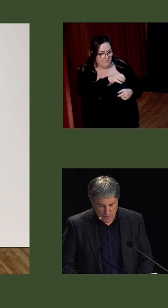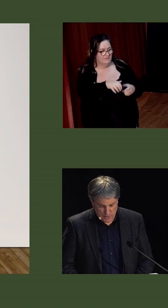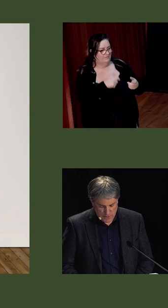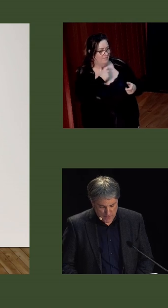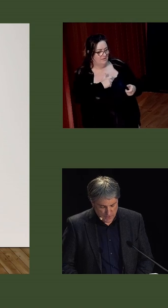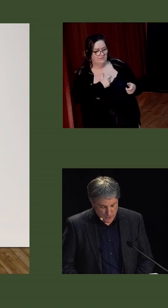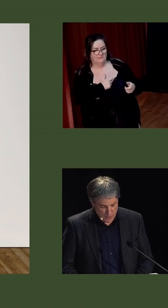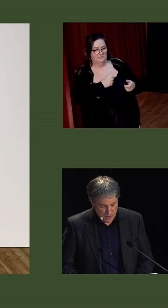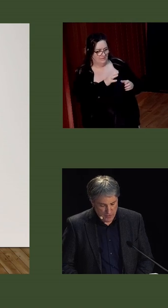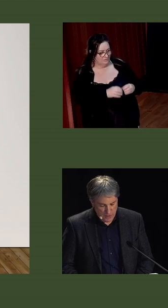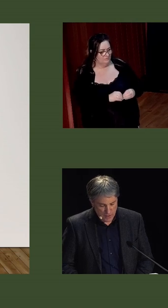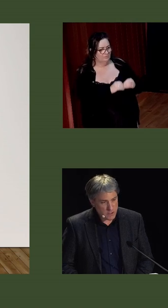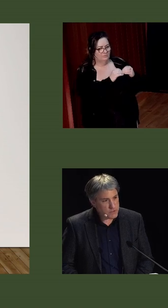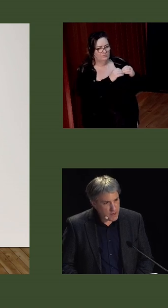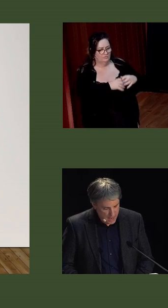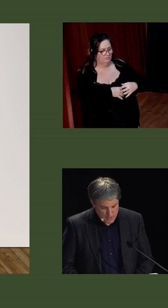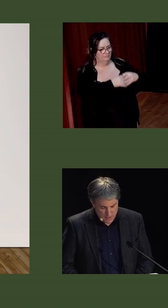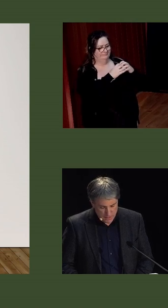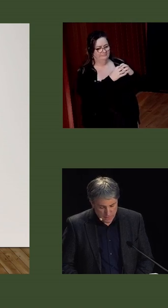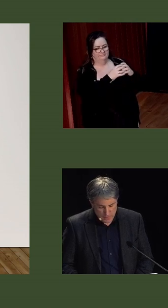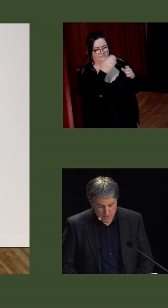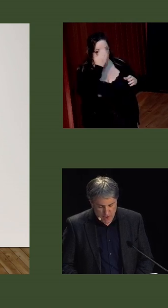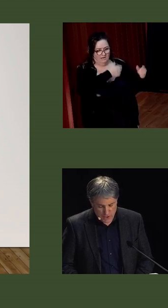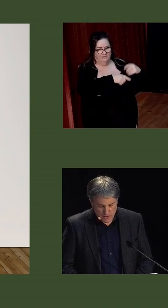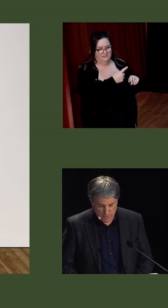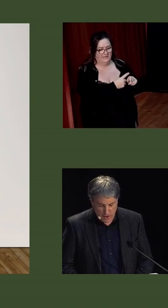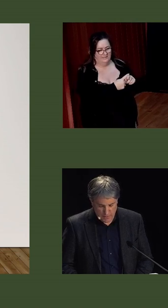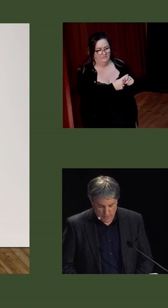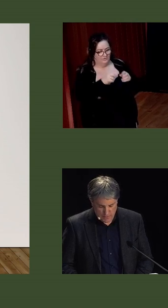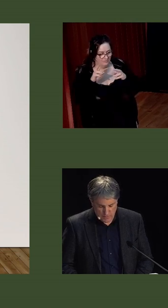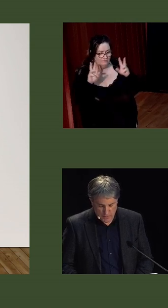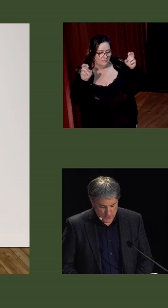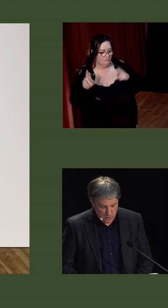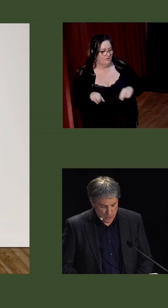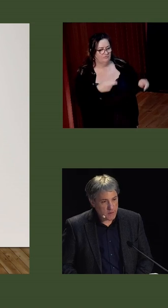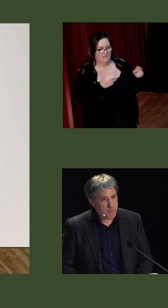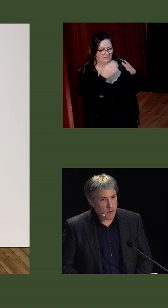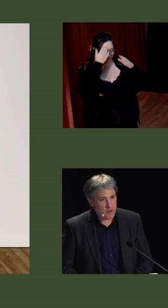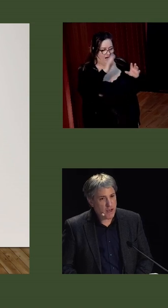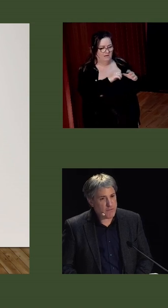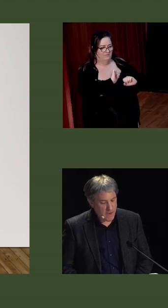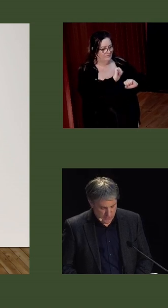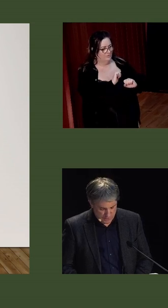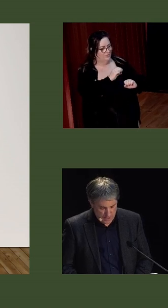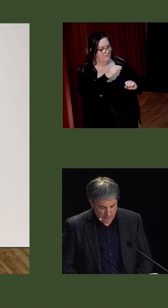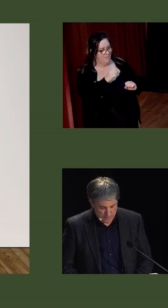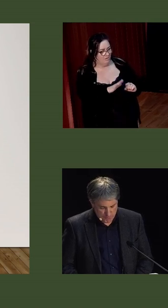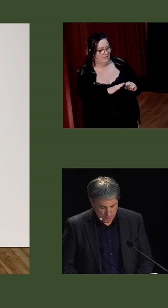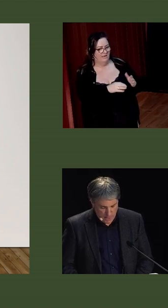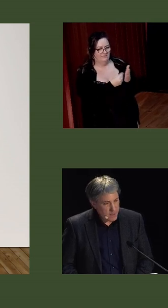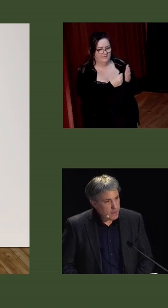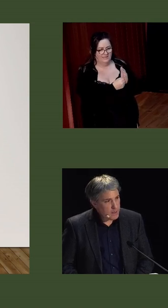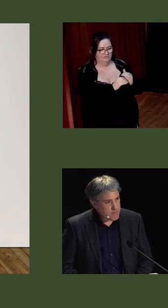building up of the ruins that strew the country. You stand for the resurrection of Ireland, for its restored moral and financial